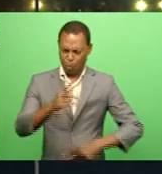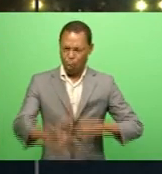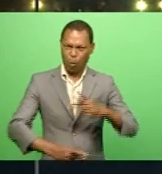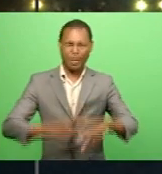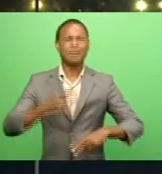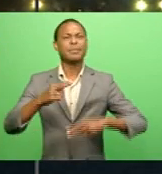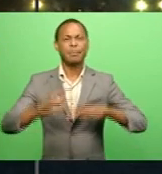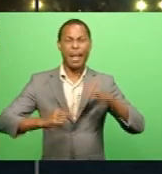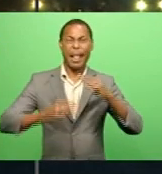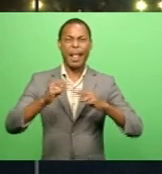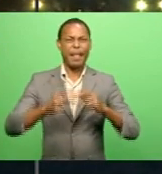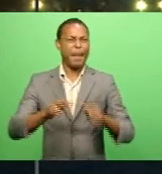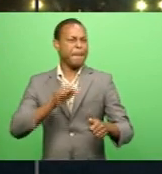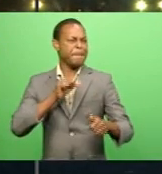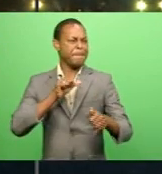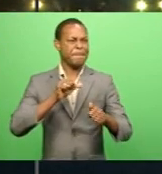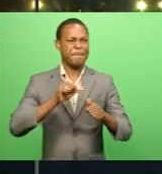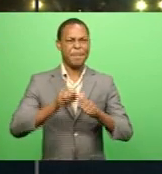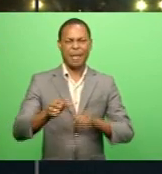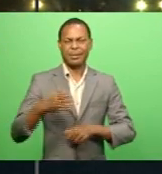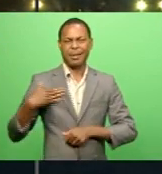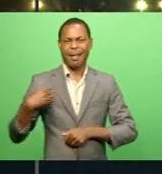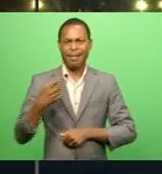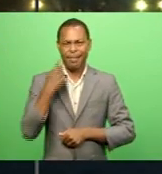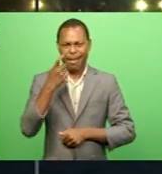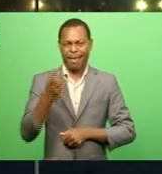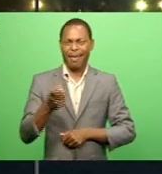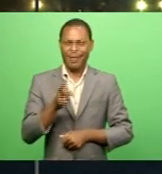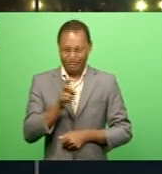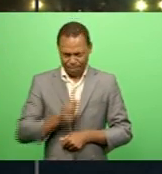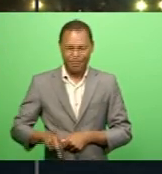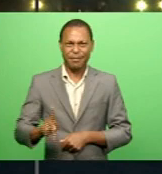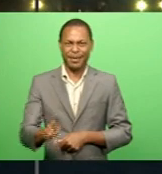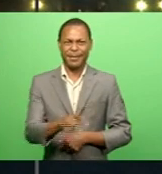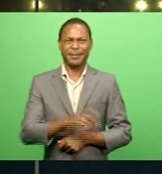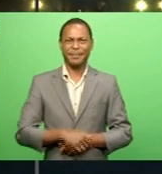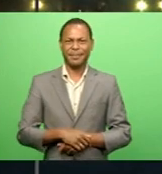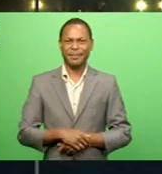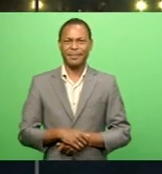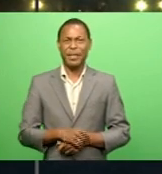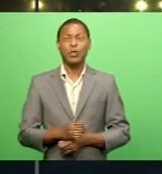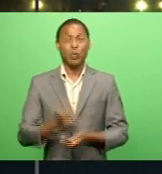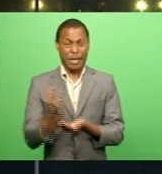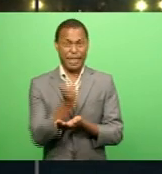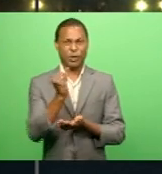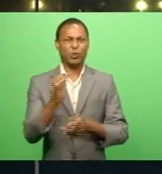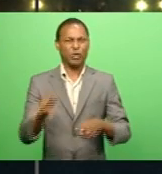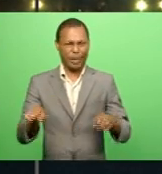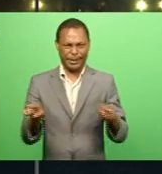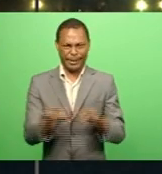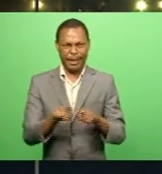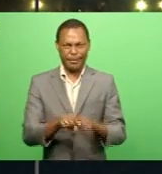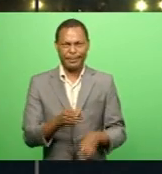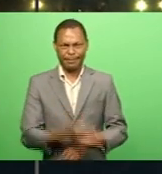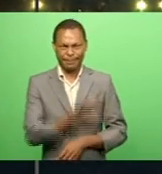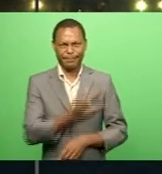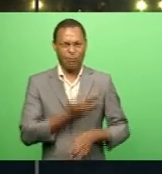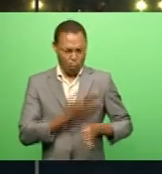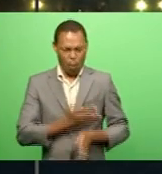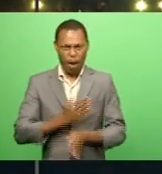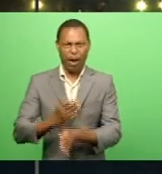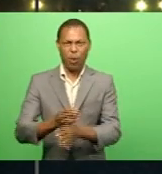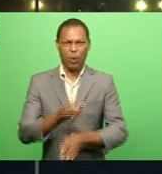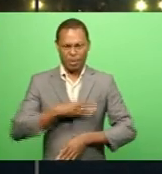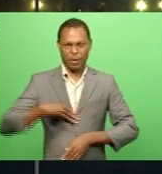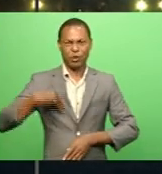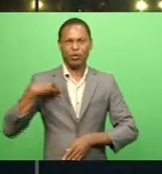Of building the finest healthcare system in the Pacific He says this is where institutions like Nasease Private Work with the Ministry of Health and